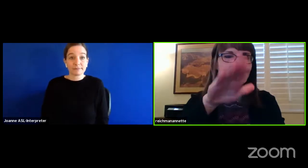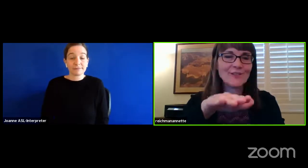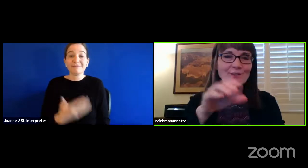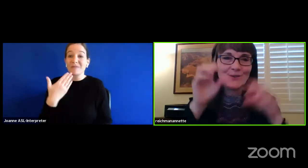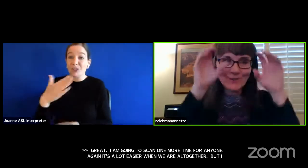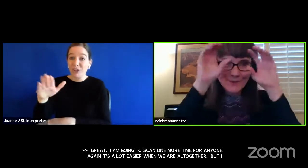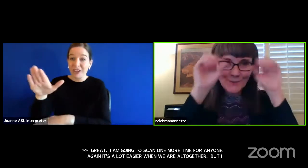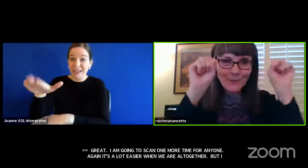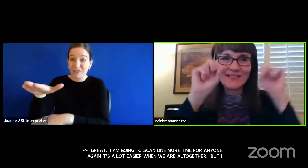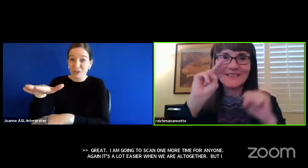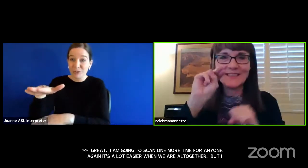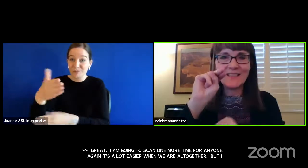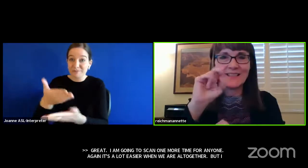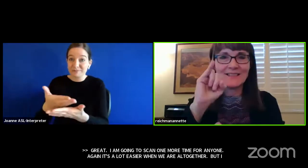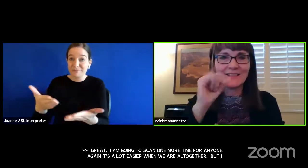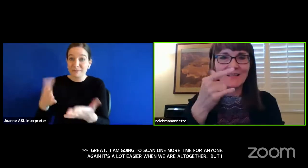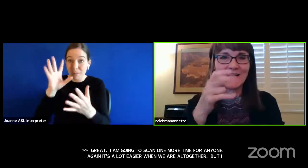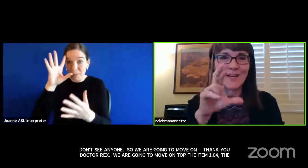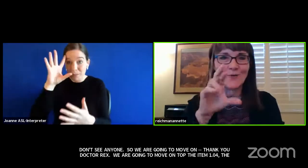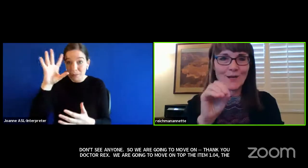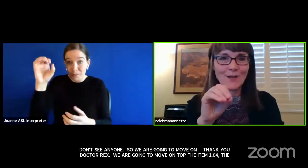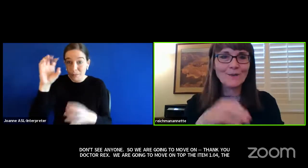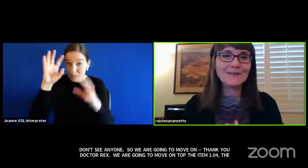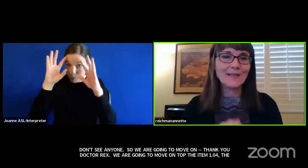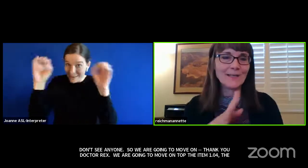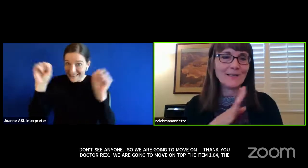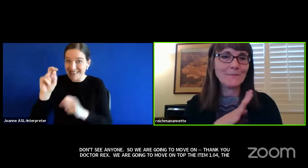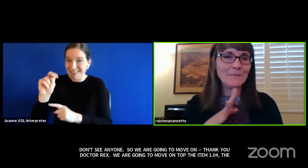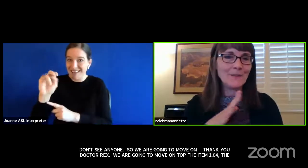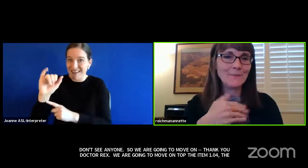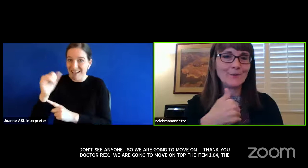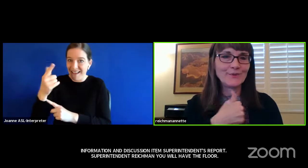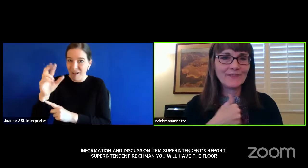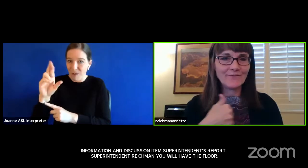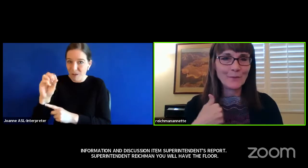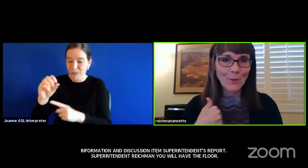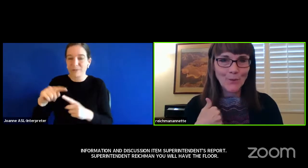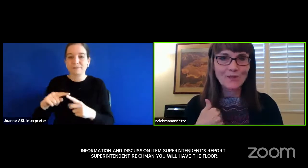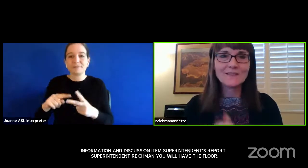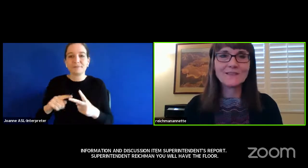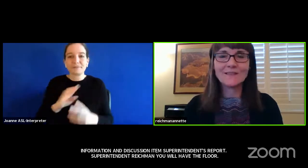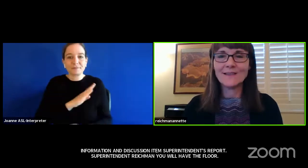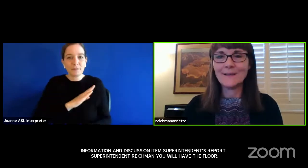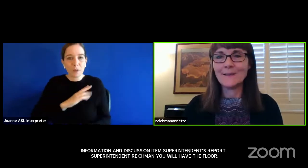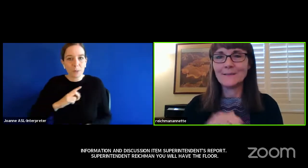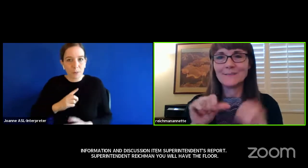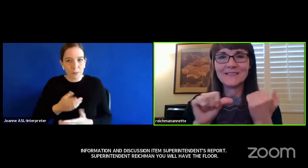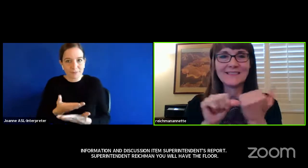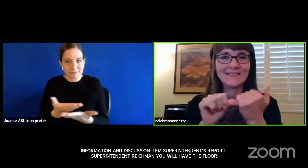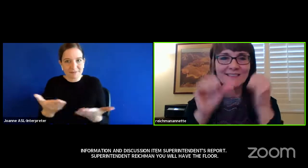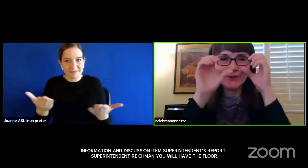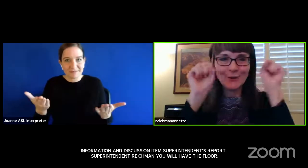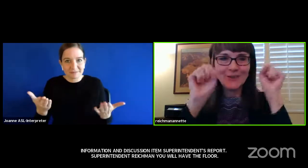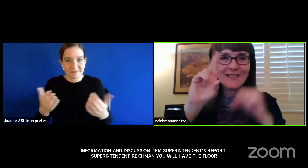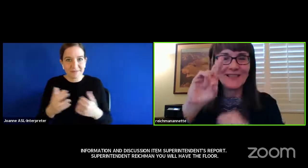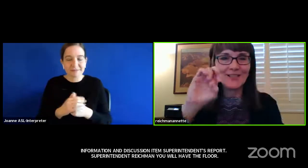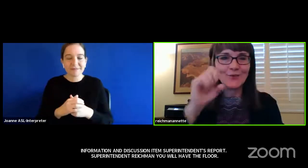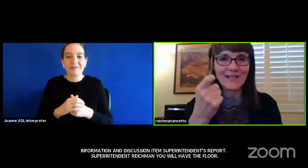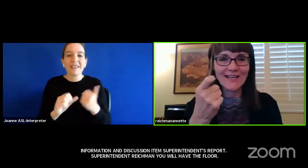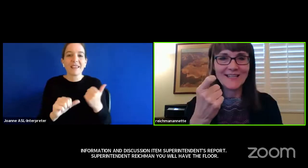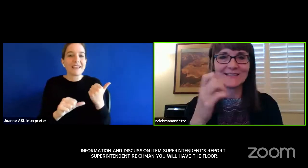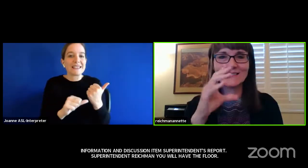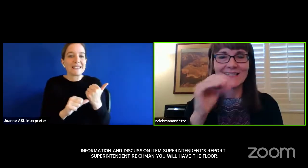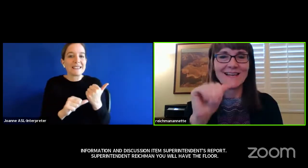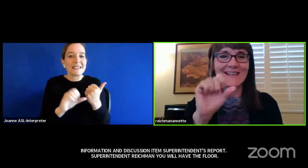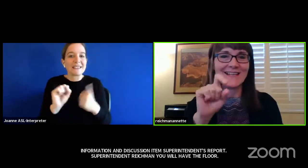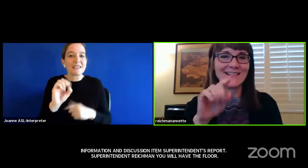good afternoon, president, and I grow, um, members of the board, um, assistant superintendent